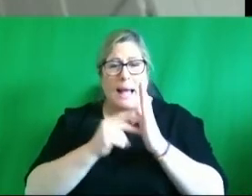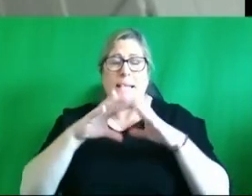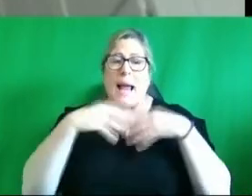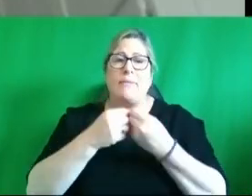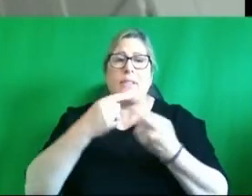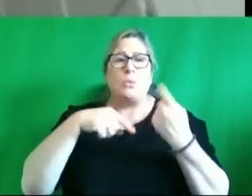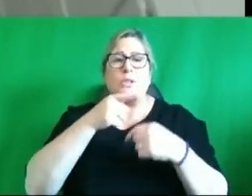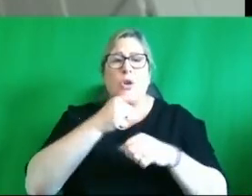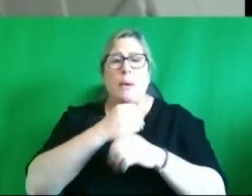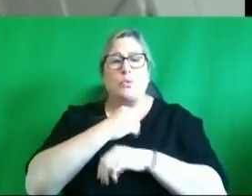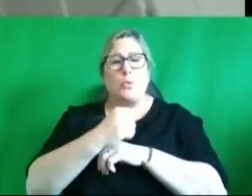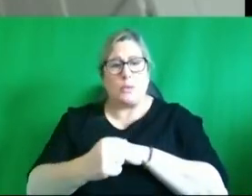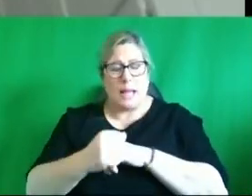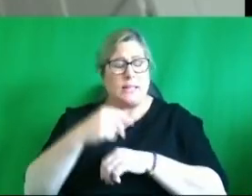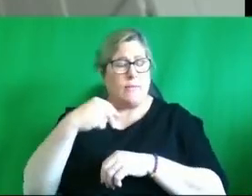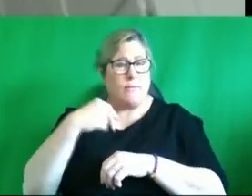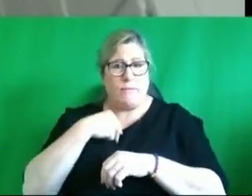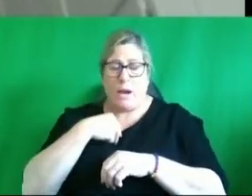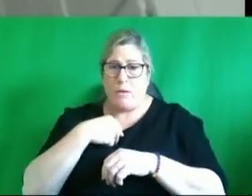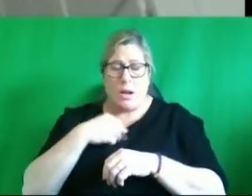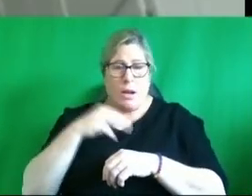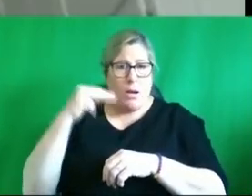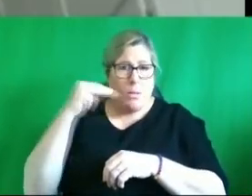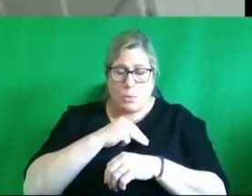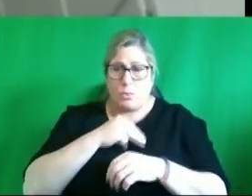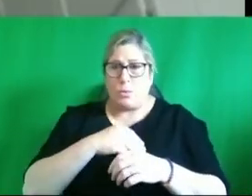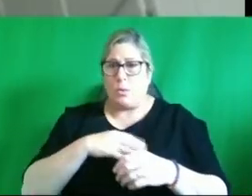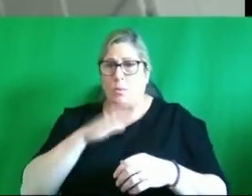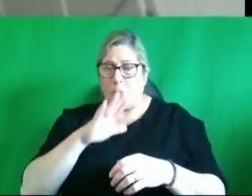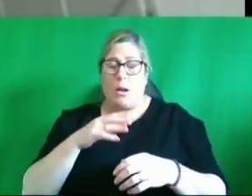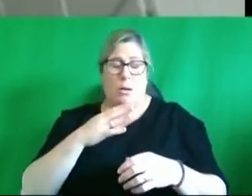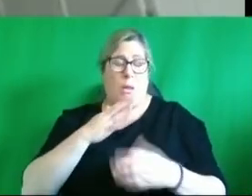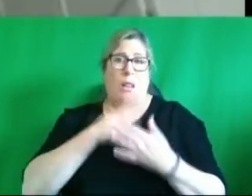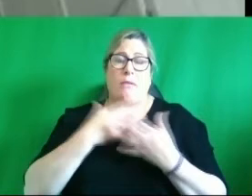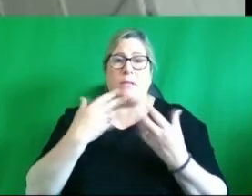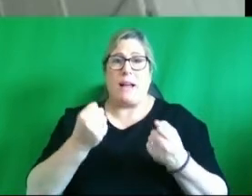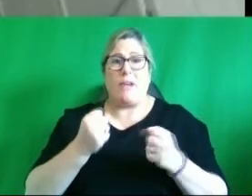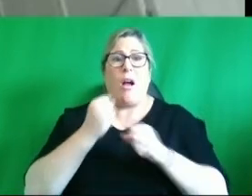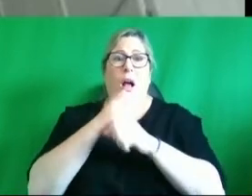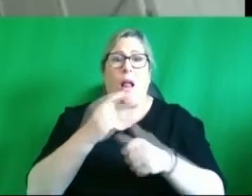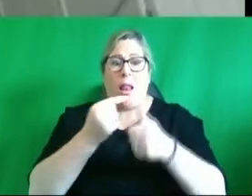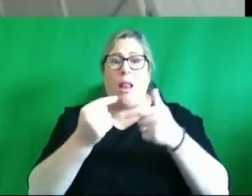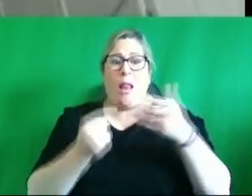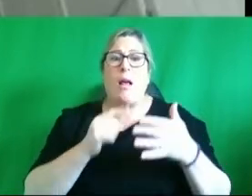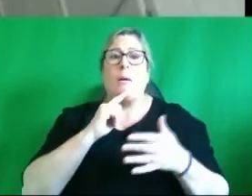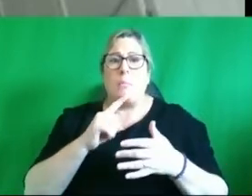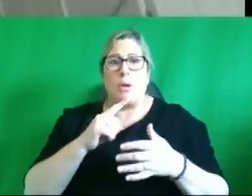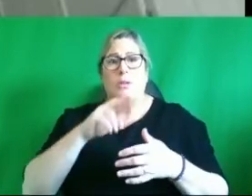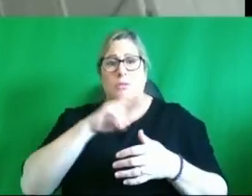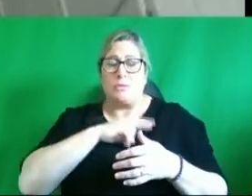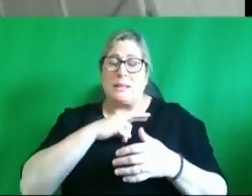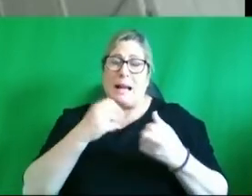about today is very compelling and and it would be nice to have them all but ultimately there is a you know there's limited resource